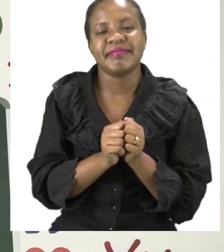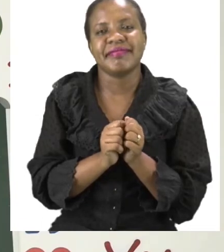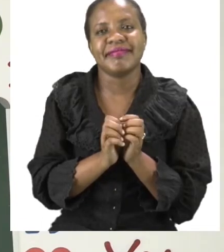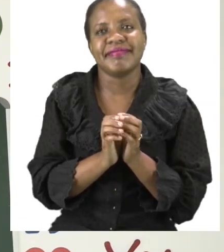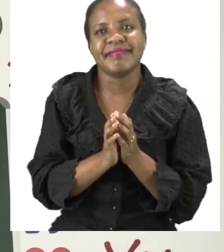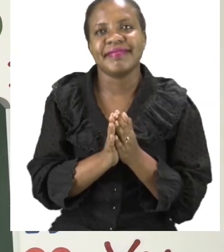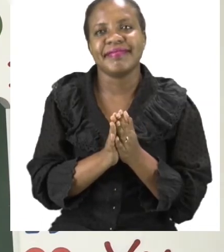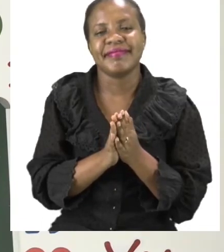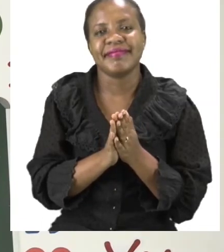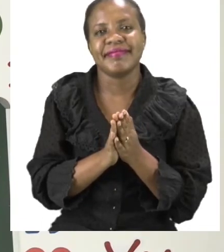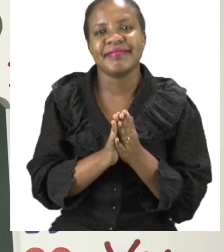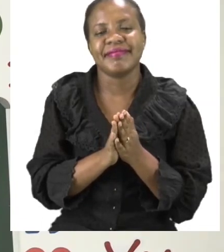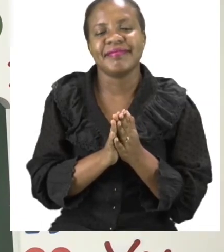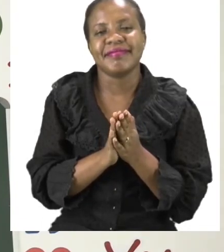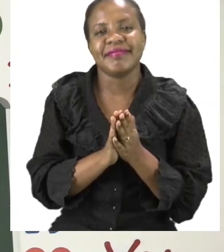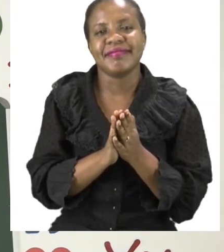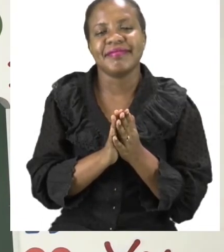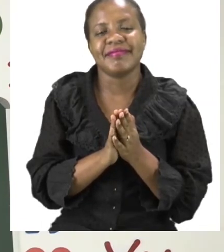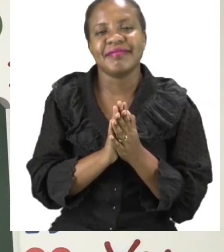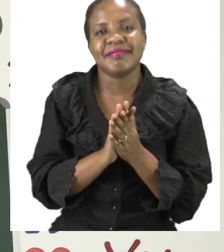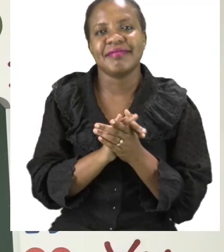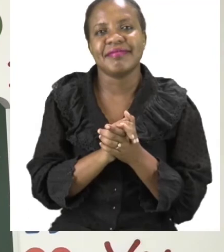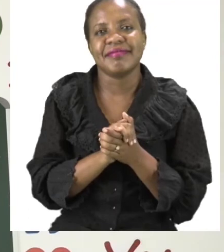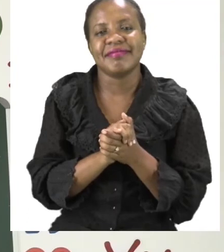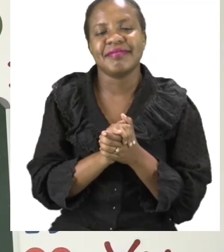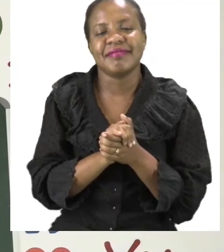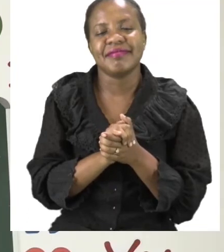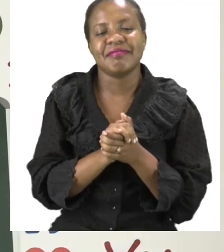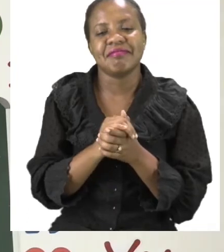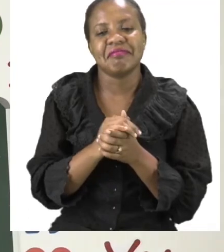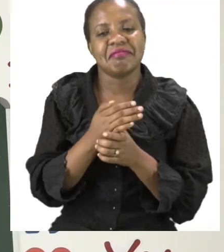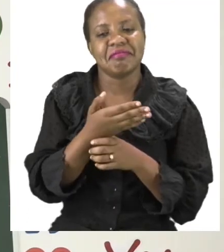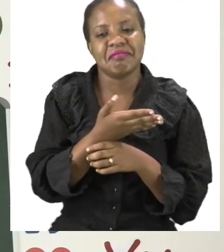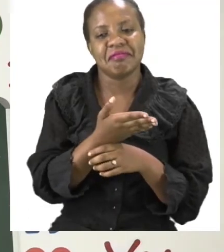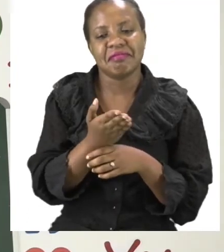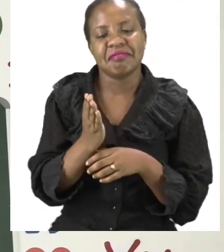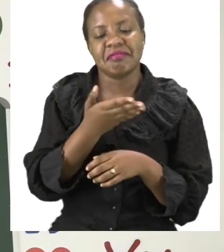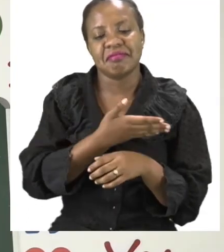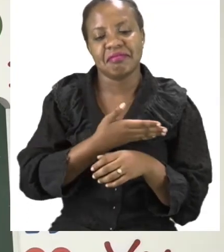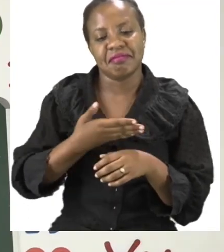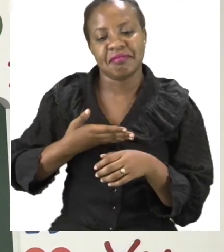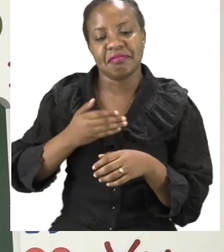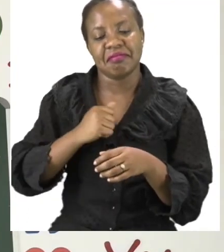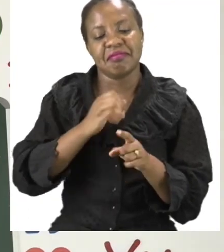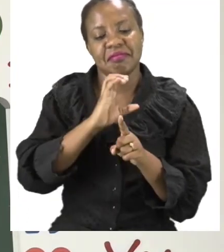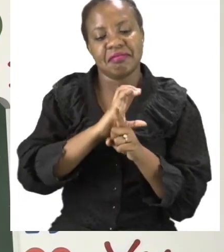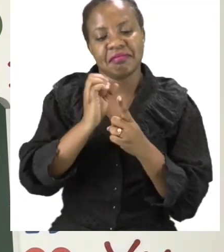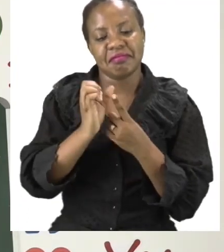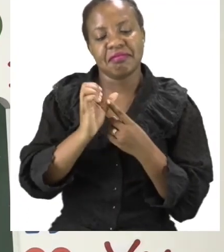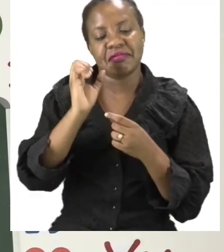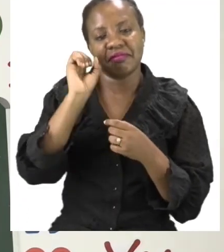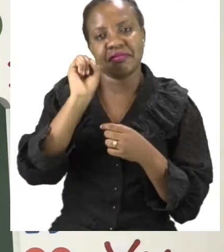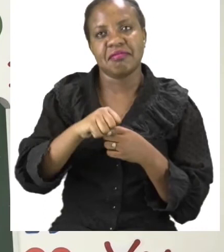So that is ululation. And all the women in my culture are able to do it. So you're going to tell me